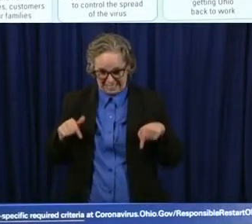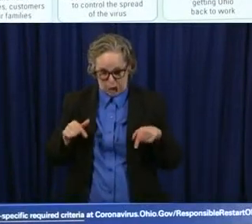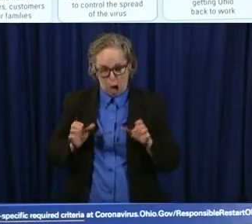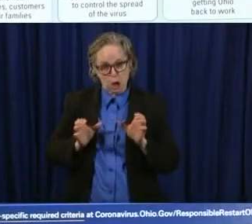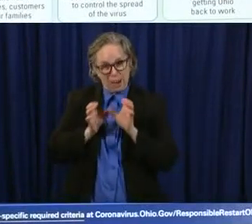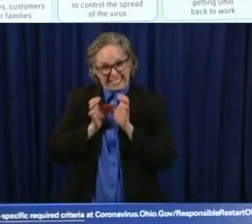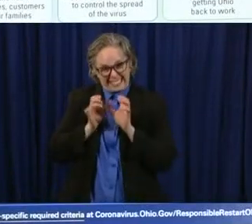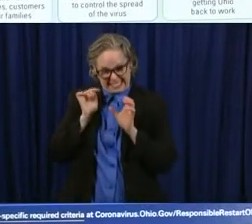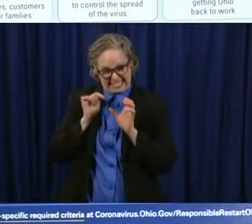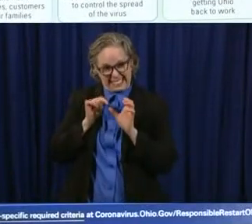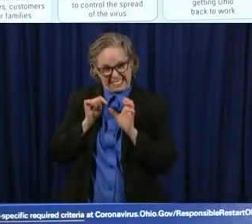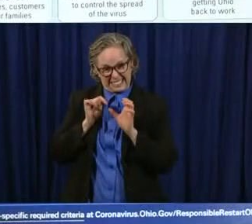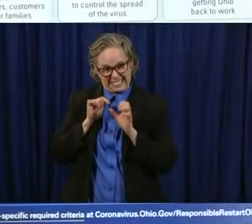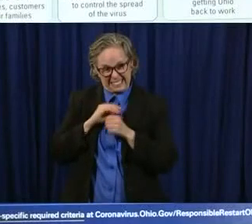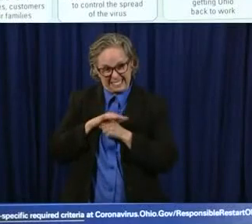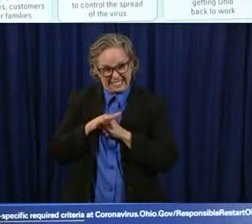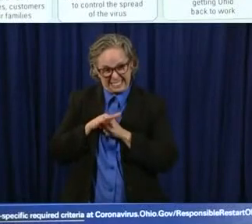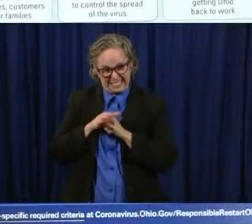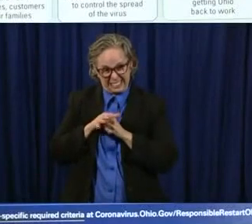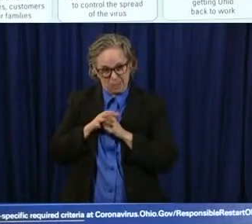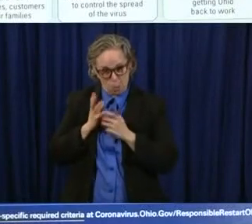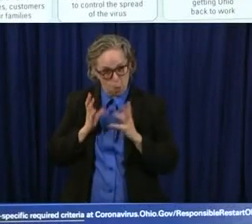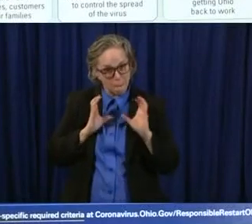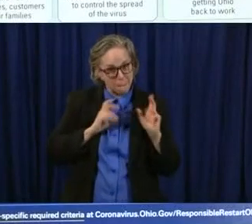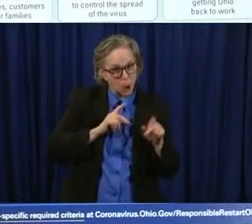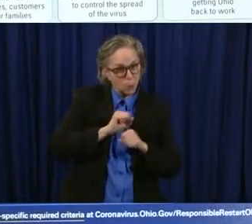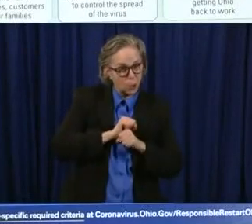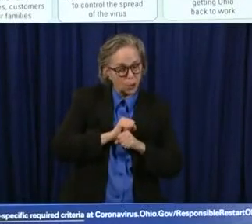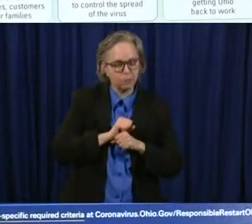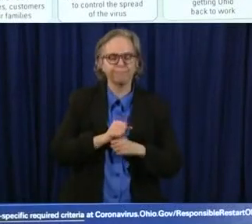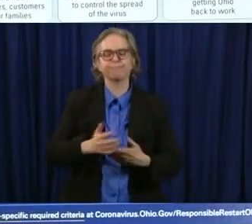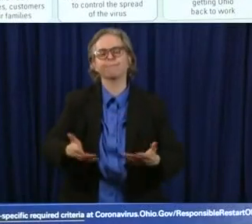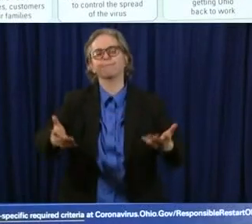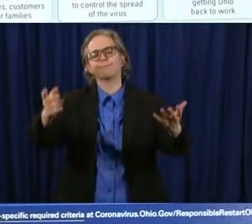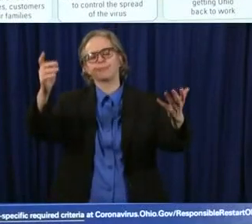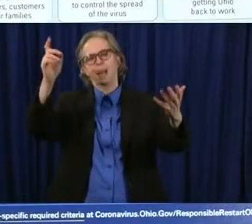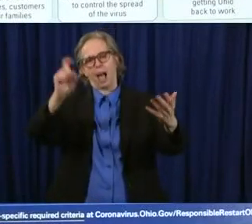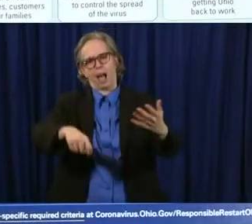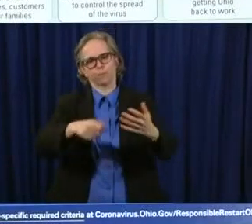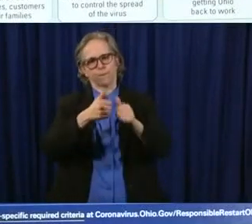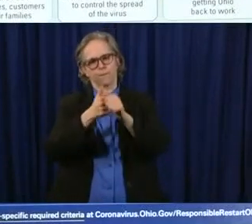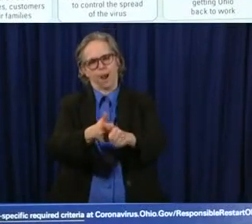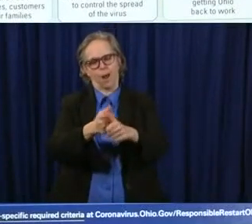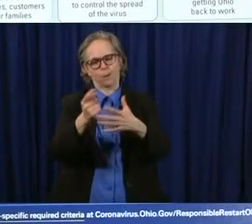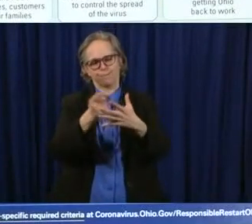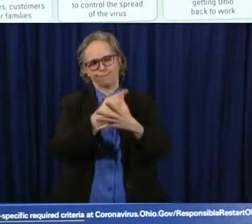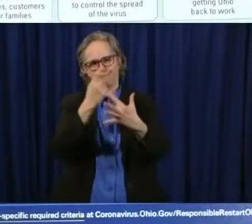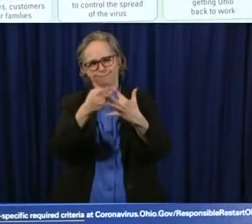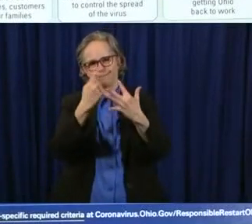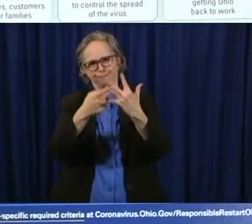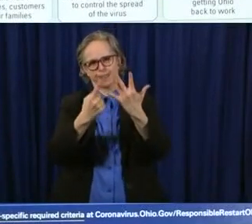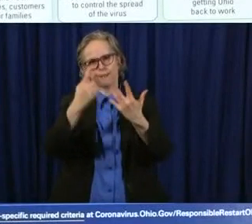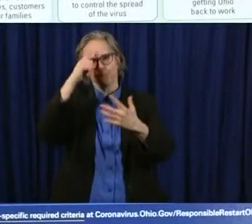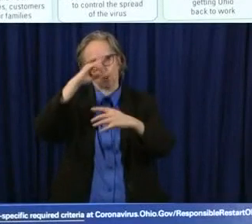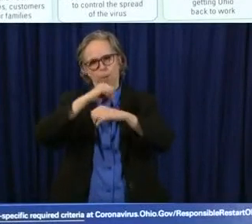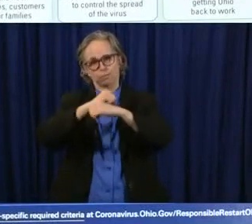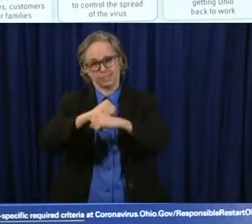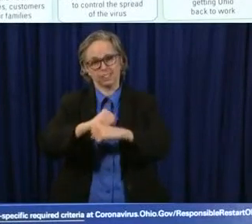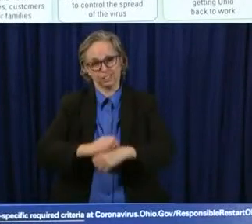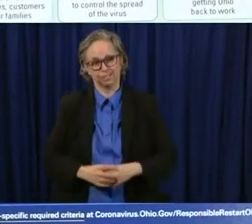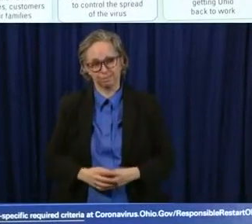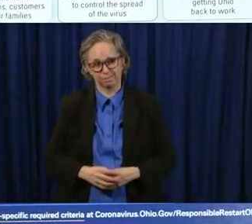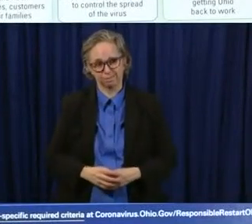folks come back to work we got to do the logical things that to protect them and to not do it would be